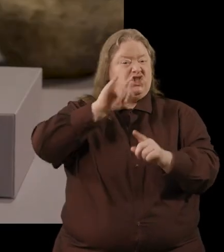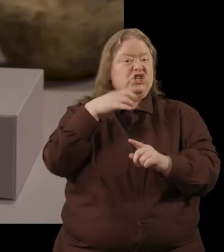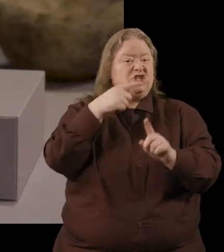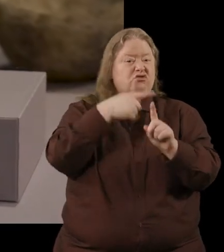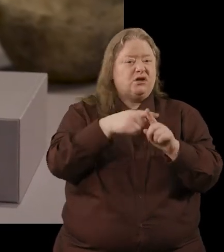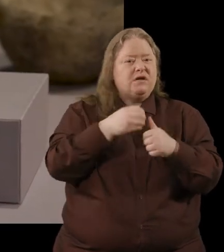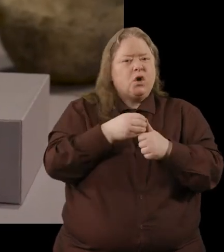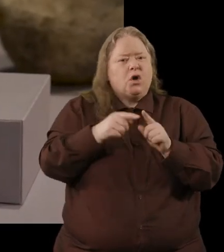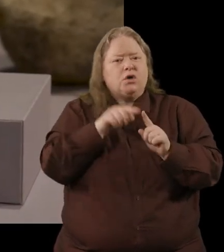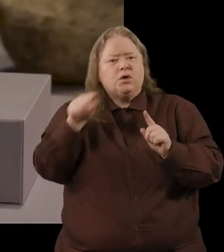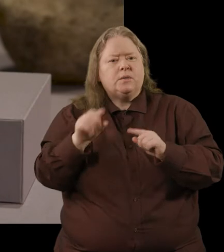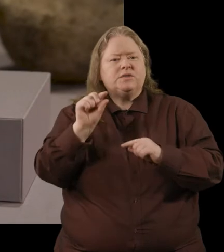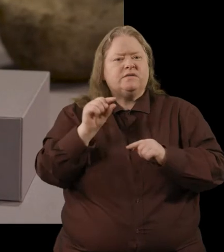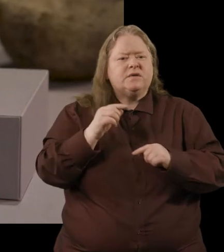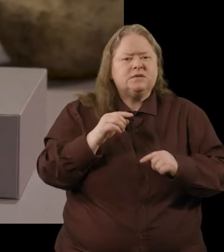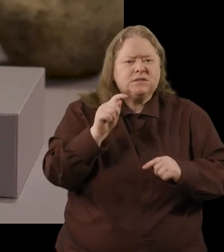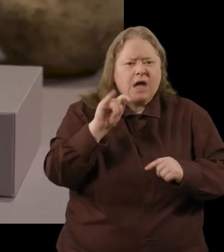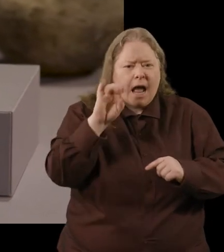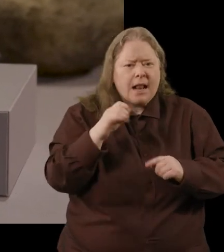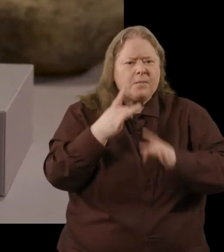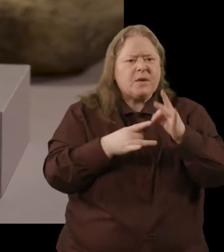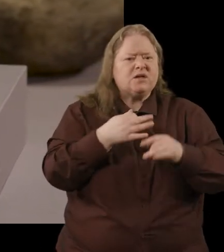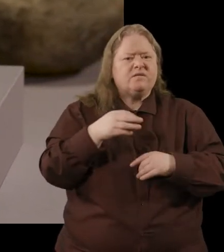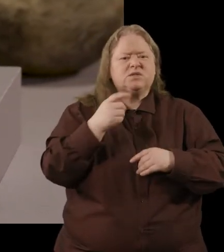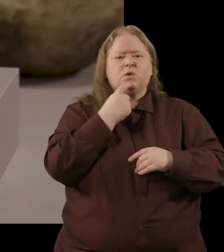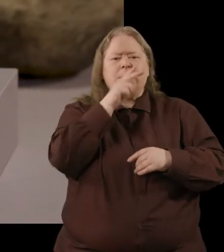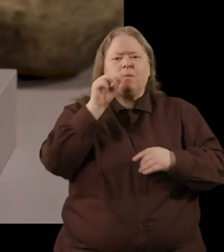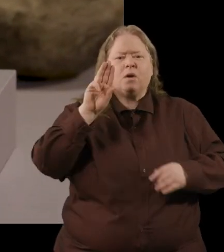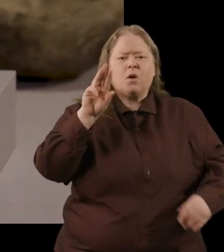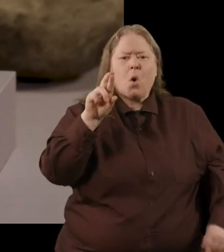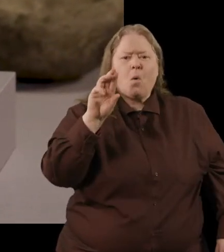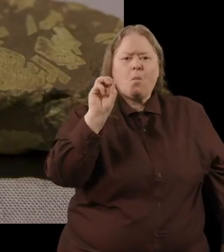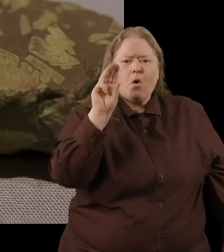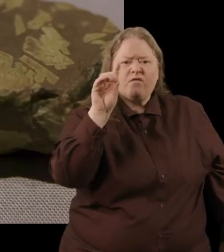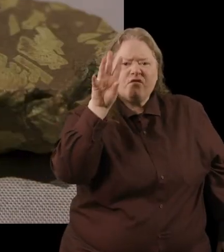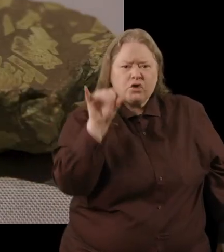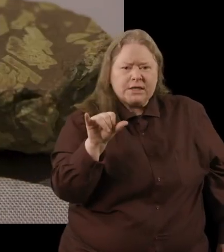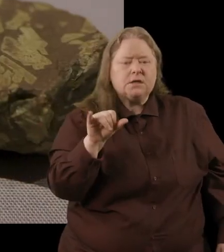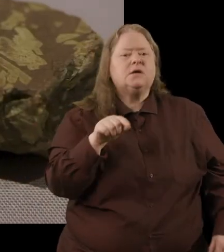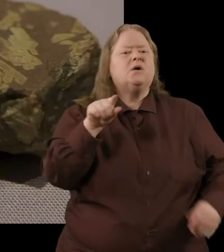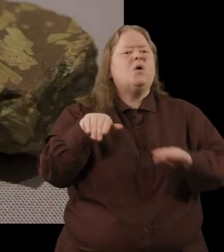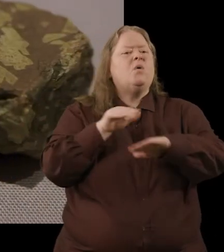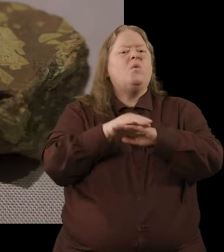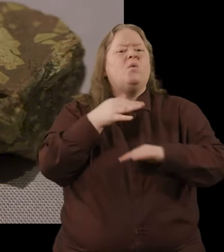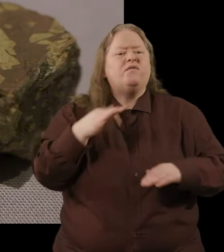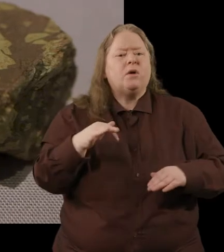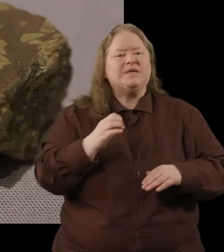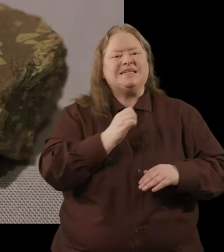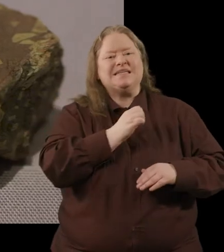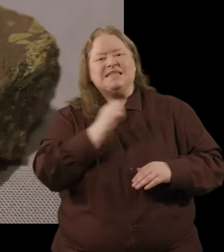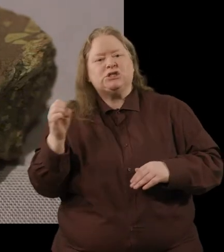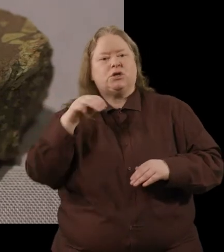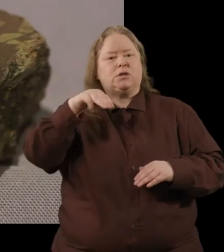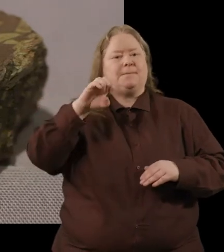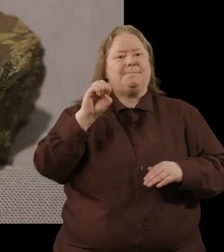is a piece of a tile made out of a stone called porphyry. So porphyry comes from the eastern Mediterranean